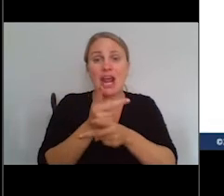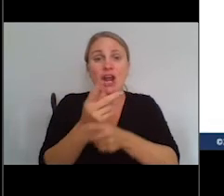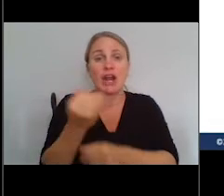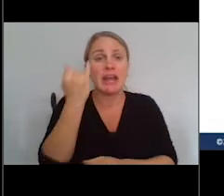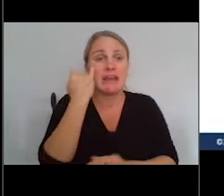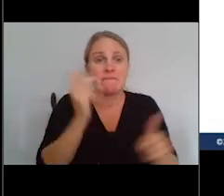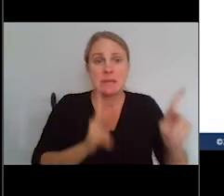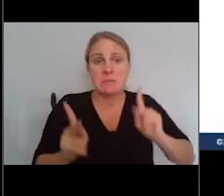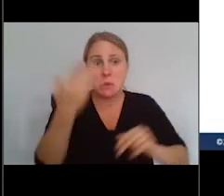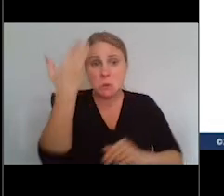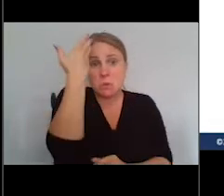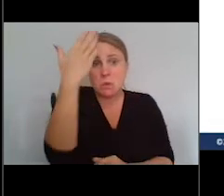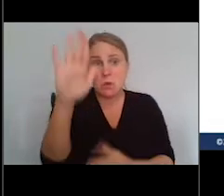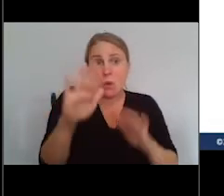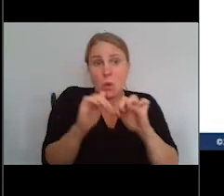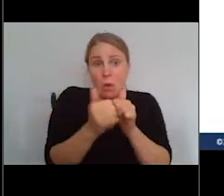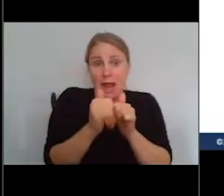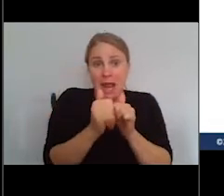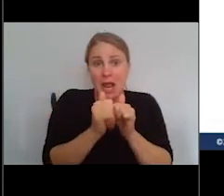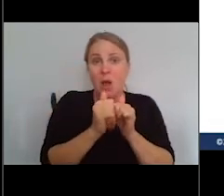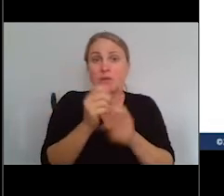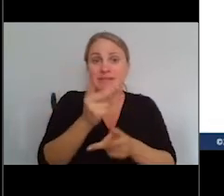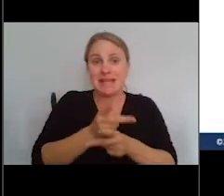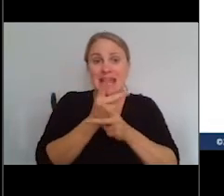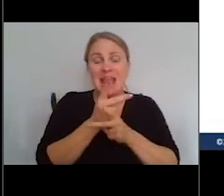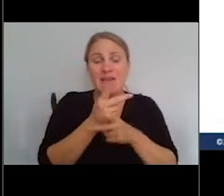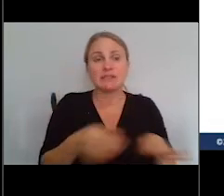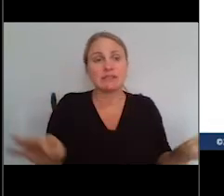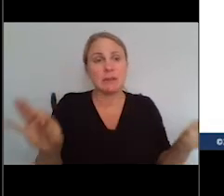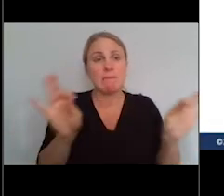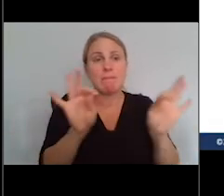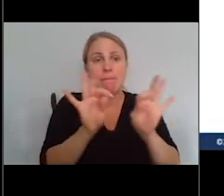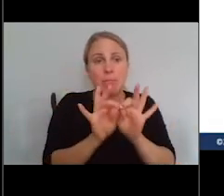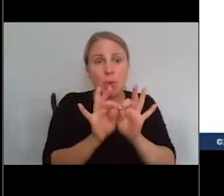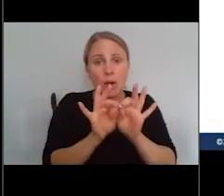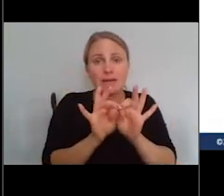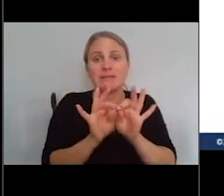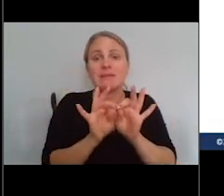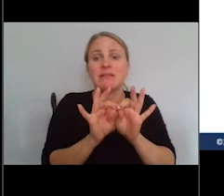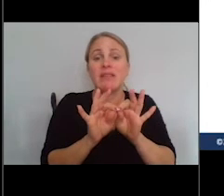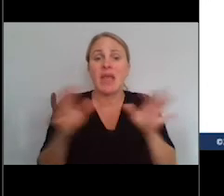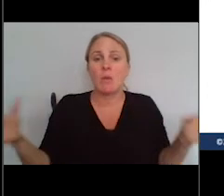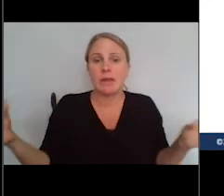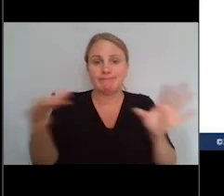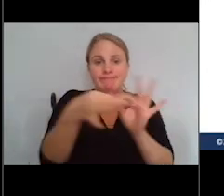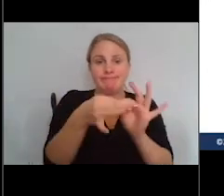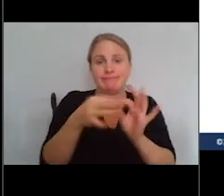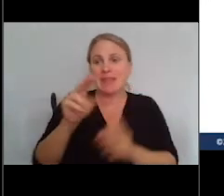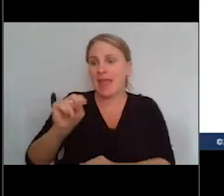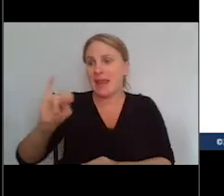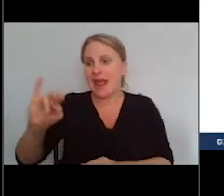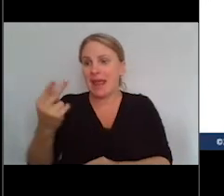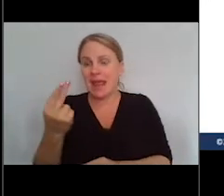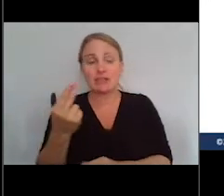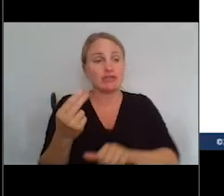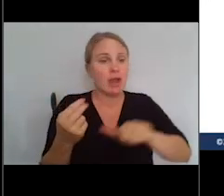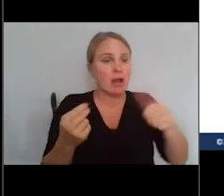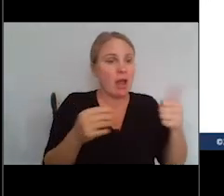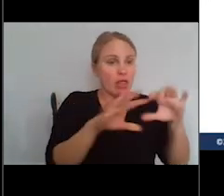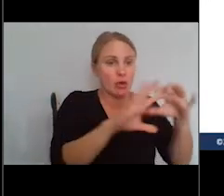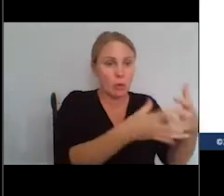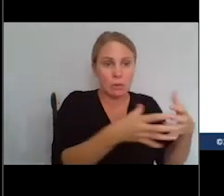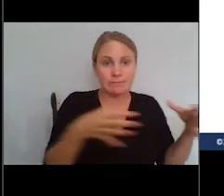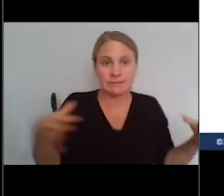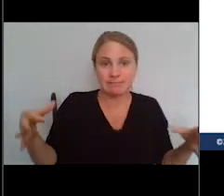COVID. And it's very important that there's a loop between what is learned by the NIH and other groups back down to primary care with a